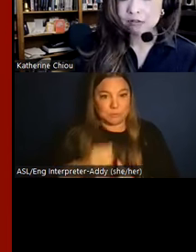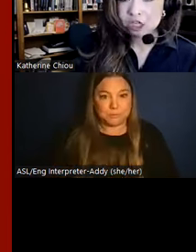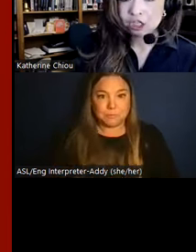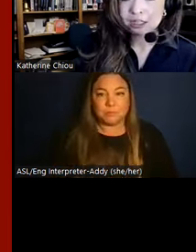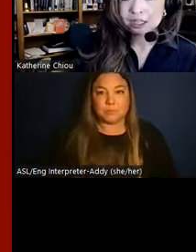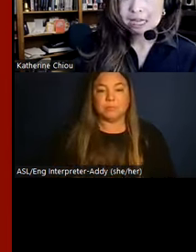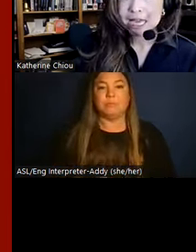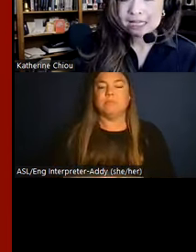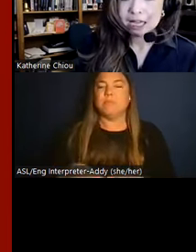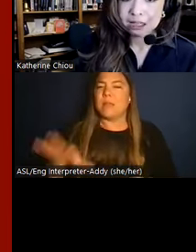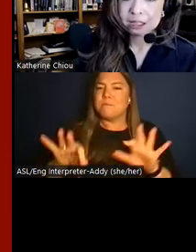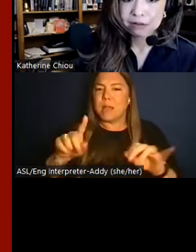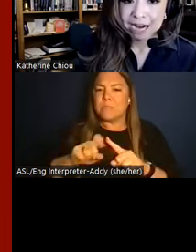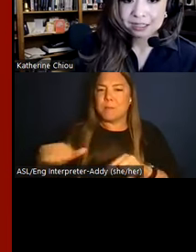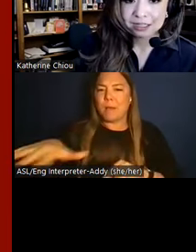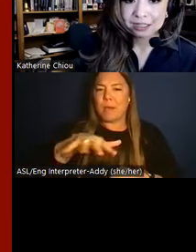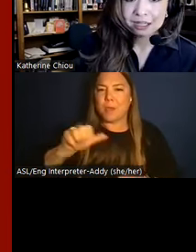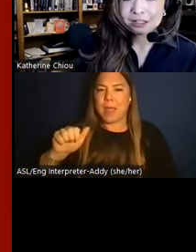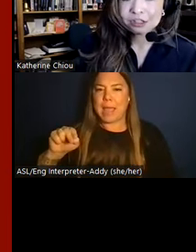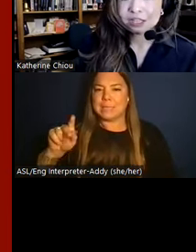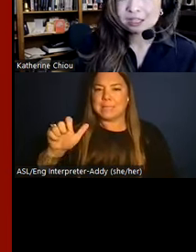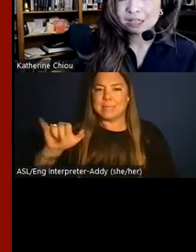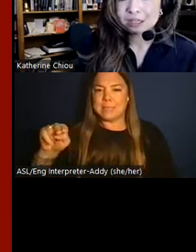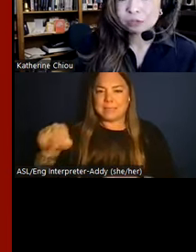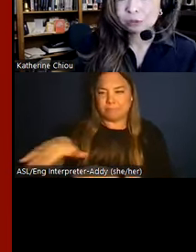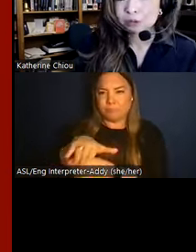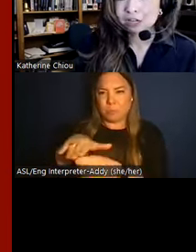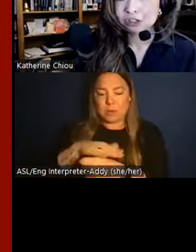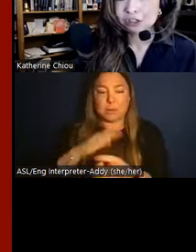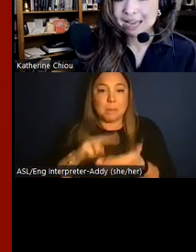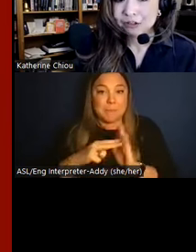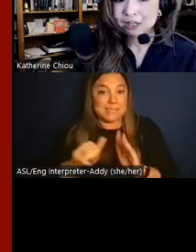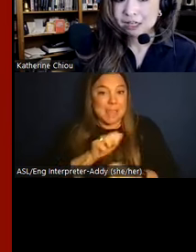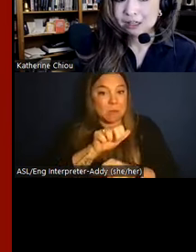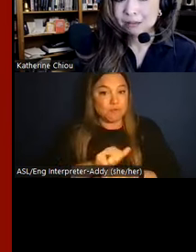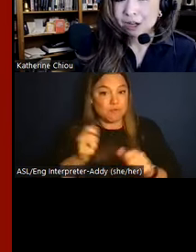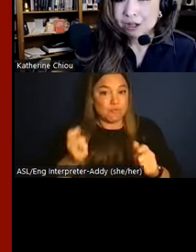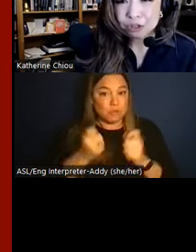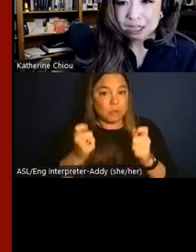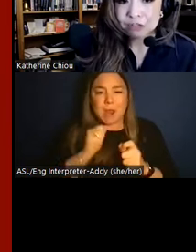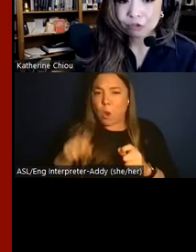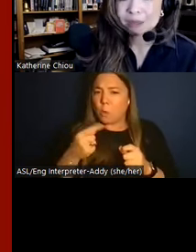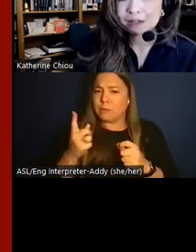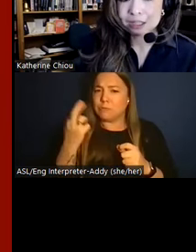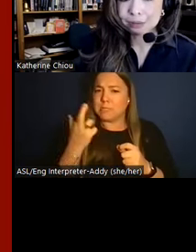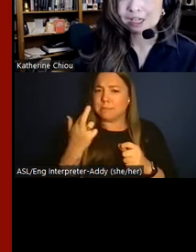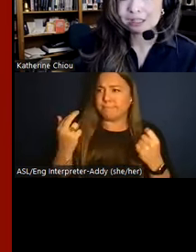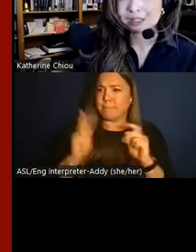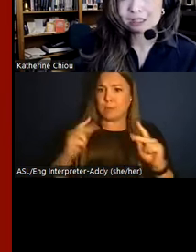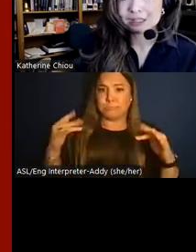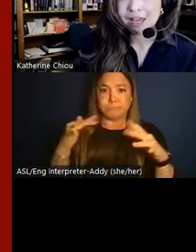Andean region hint at this practice, suggesting that these rituals were not just gathering, but also transformative